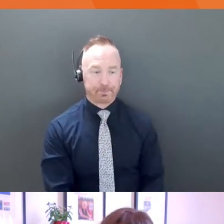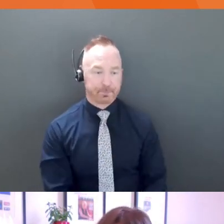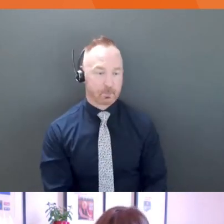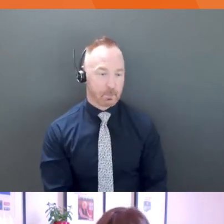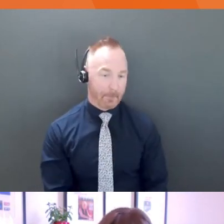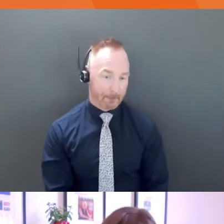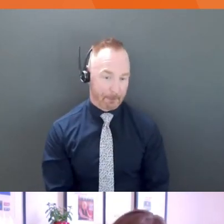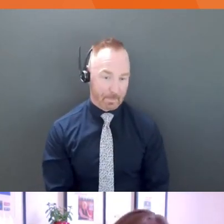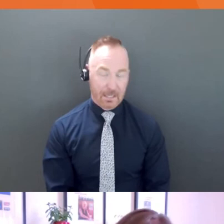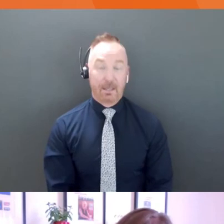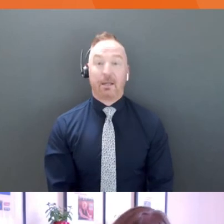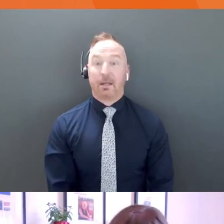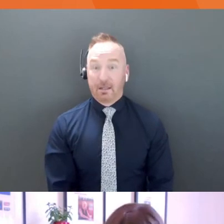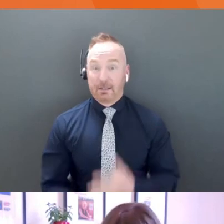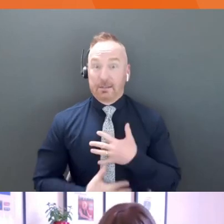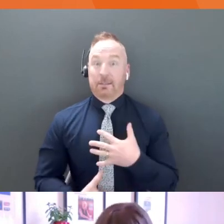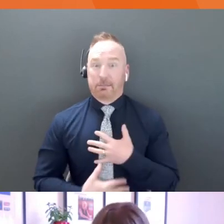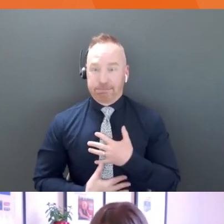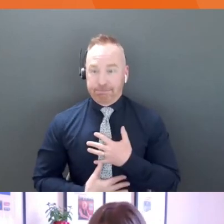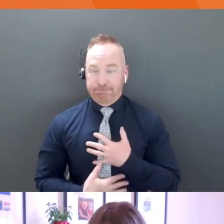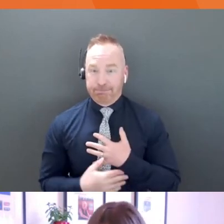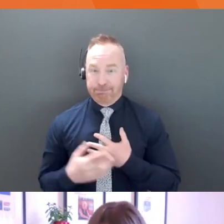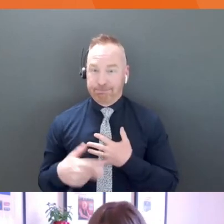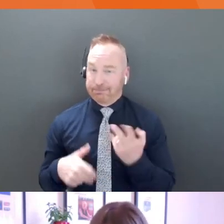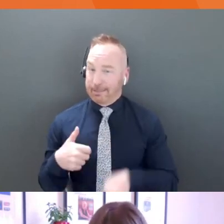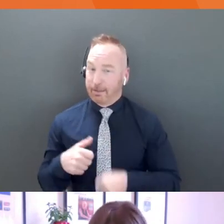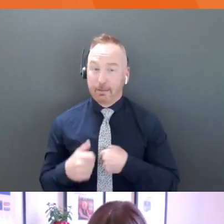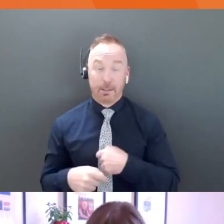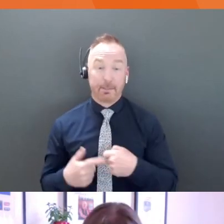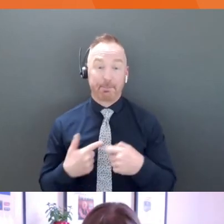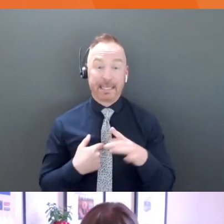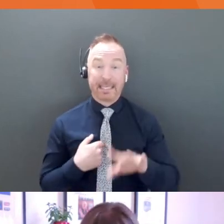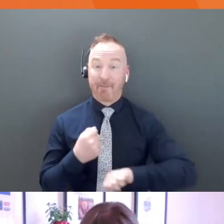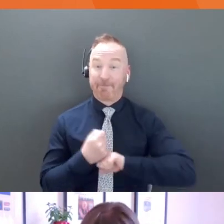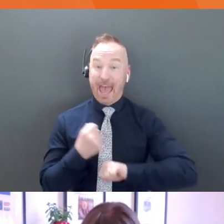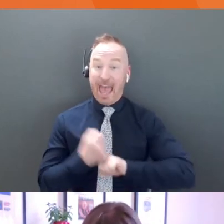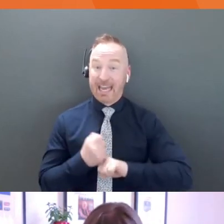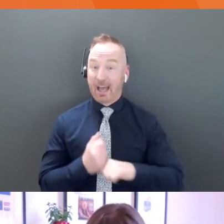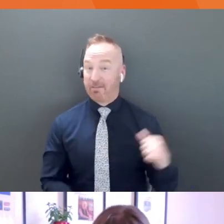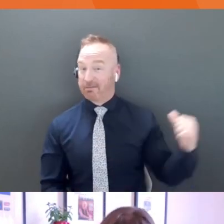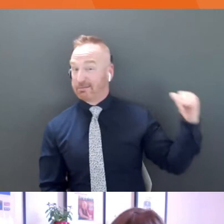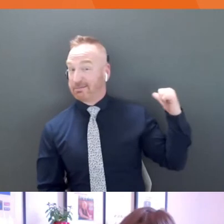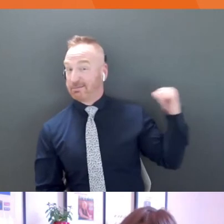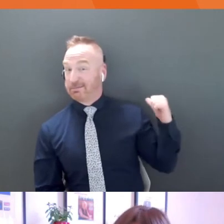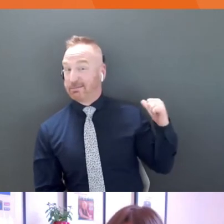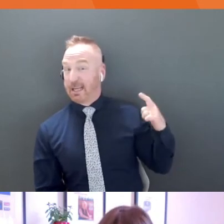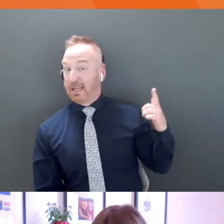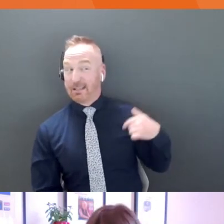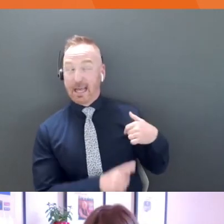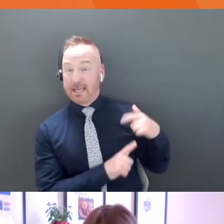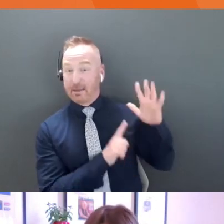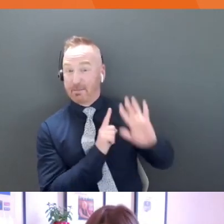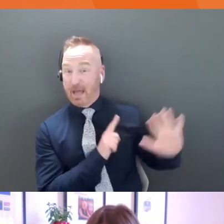This is a tough one. I'm not a fan of, uh, the, the, the backgrounds. Um,